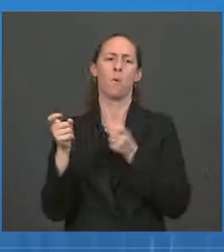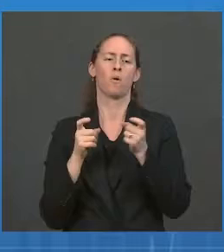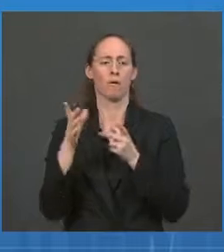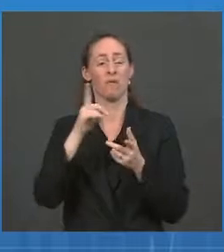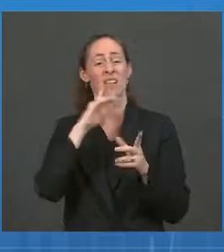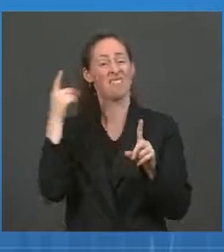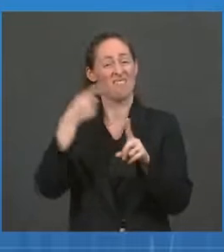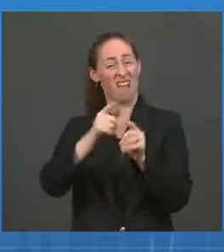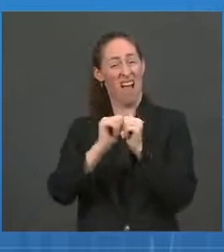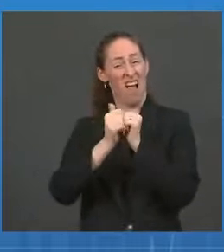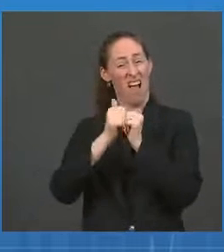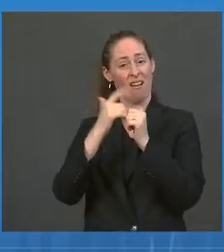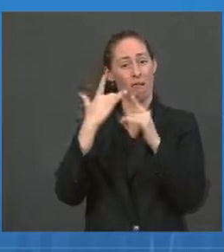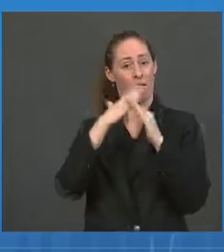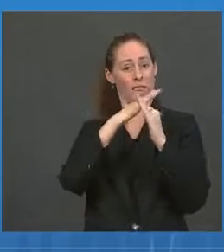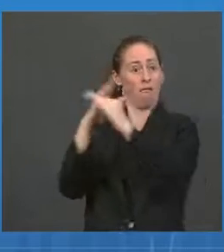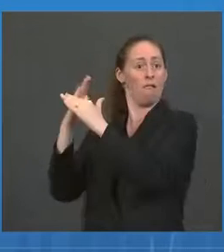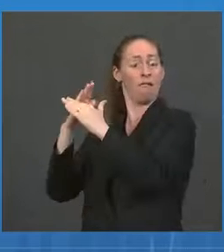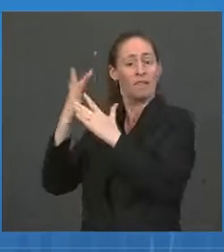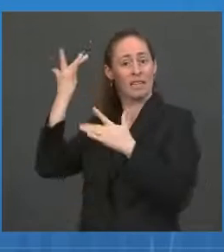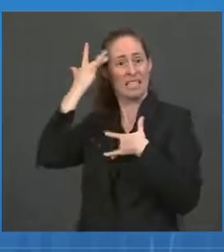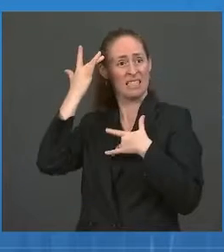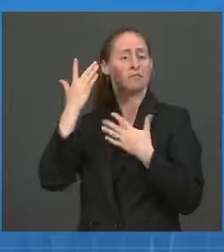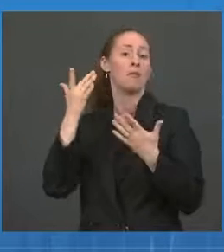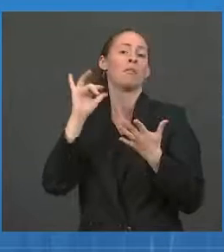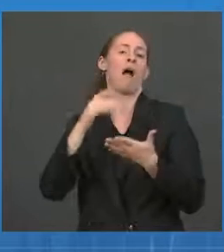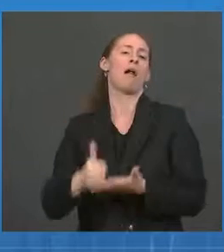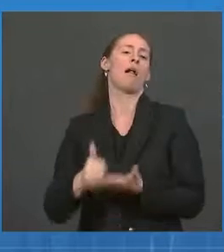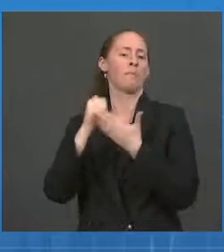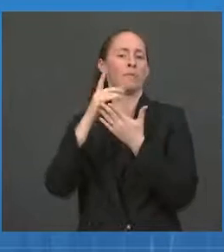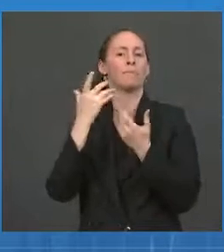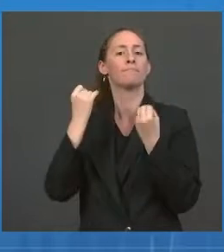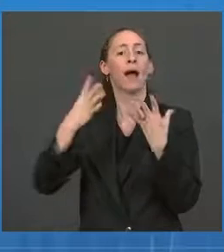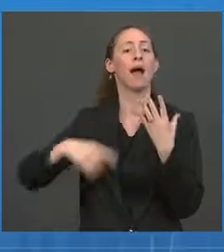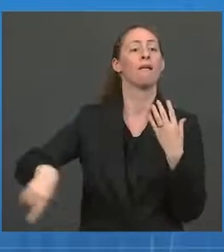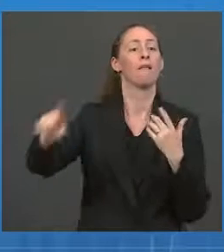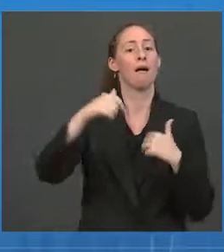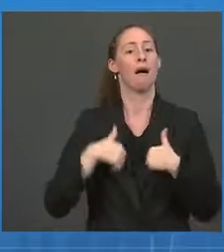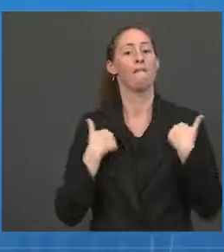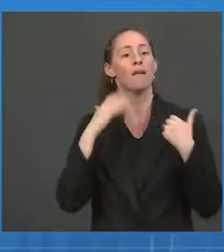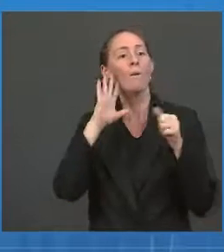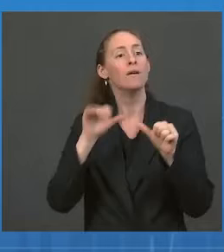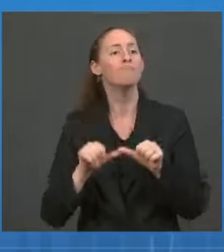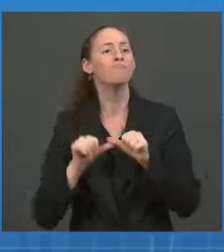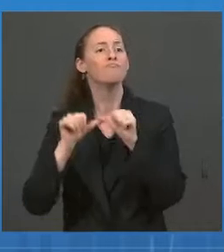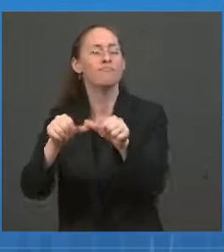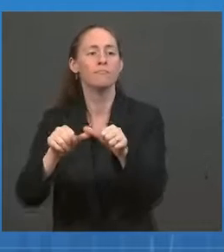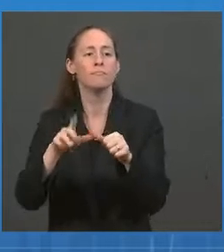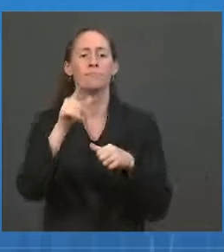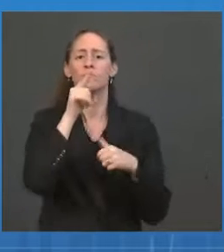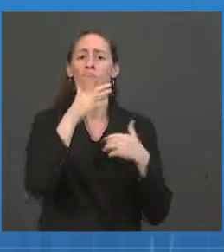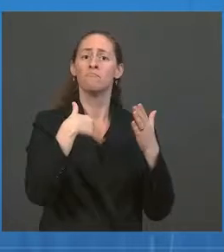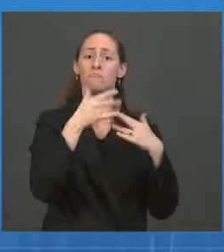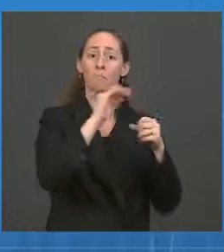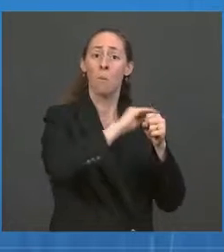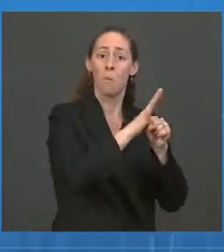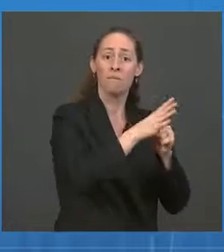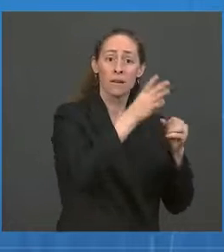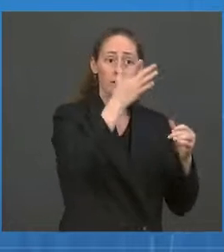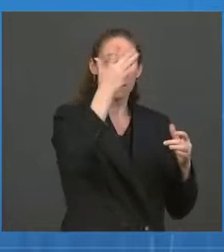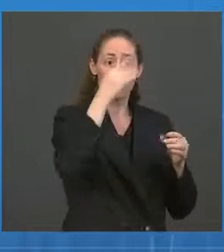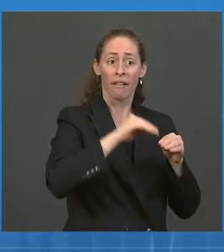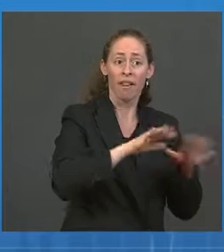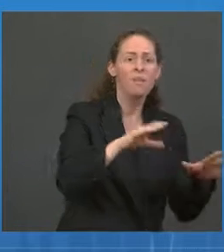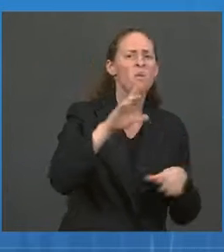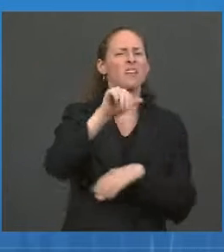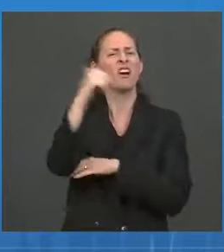across the healthcare sector, whether stopping the spread of SARS-CoV-2 or containing the spread of many other infectious diseases, such